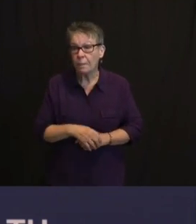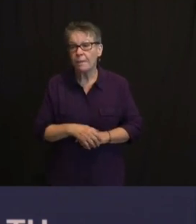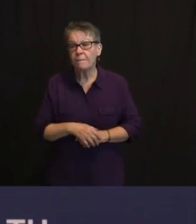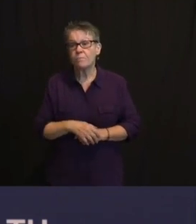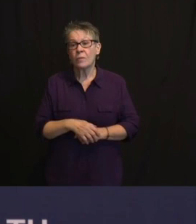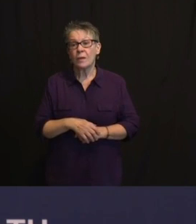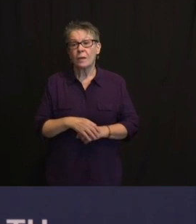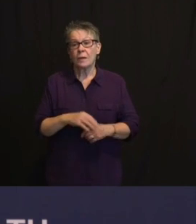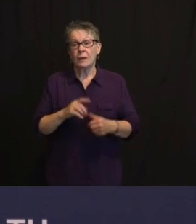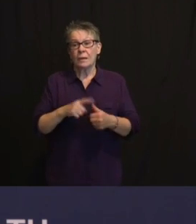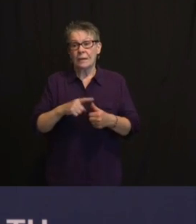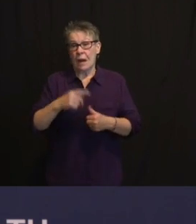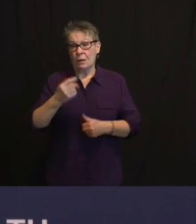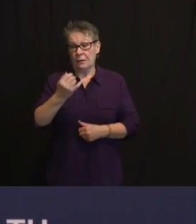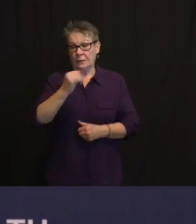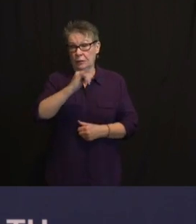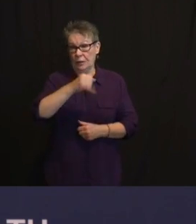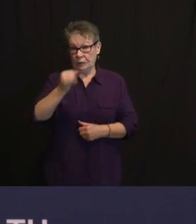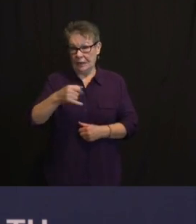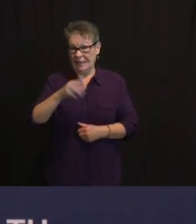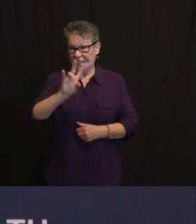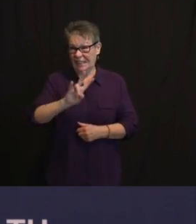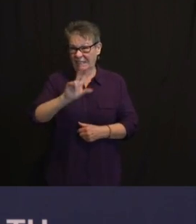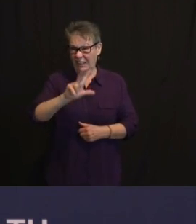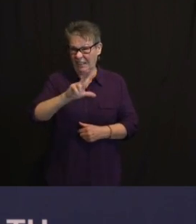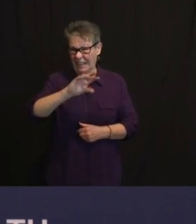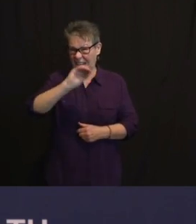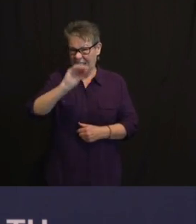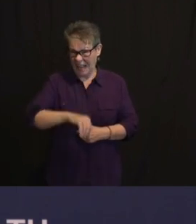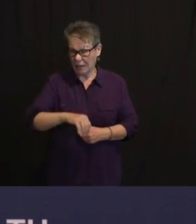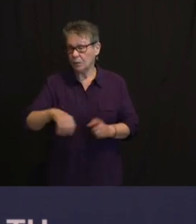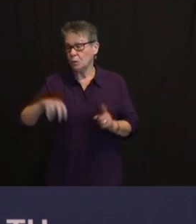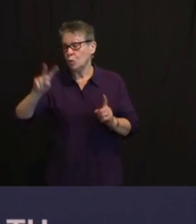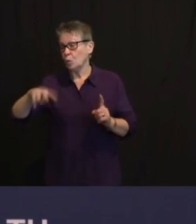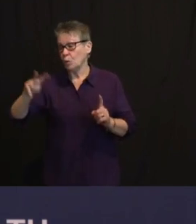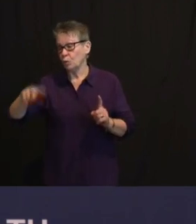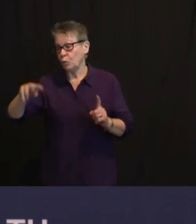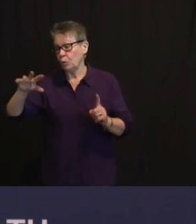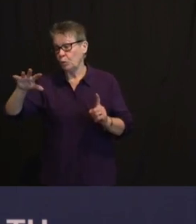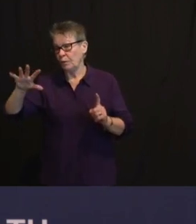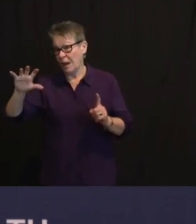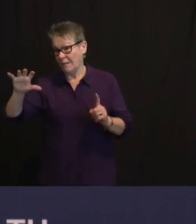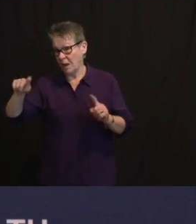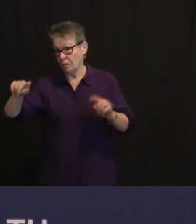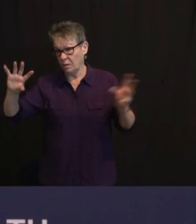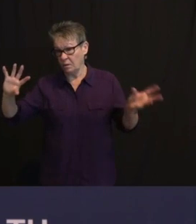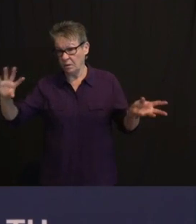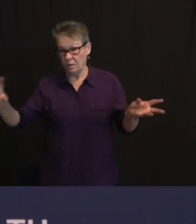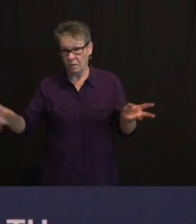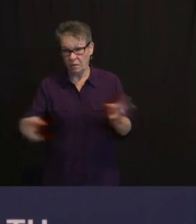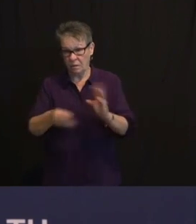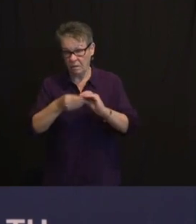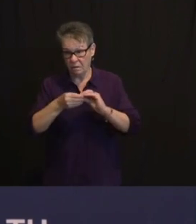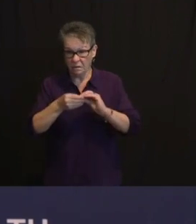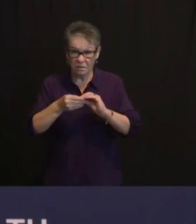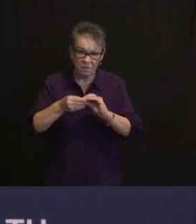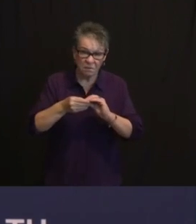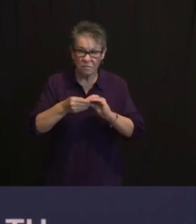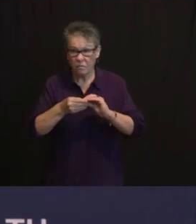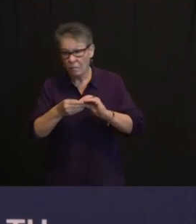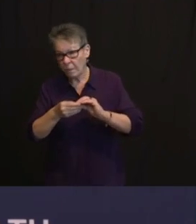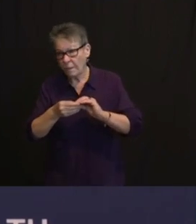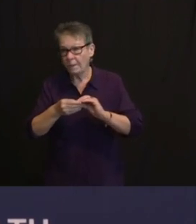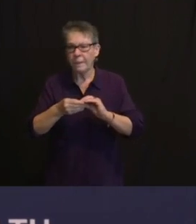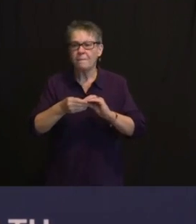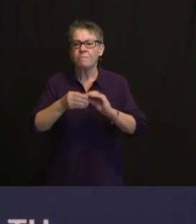,600 PLUS THE 22,500. JUDY, DO YOU HAVE THE TOTAL FOR THIS WEEK? ACTUALLY,'LL ANSWER A DIFFERENT QUESTION